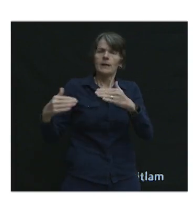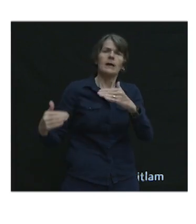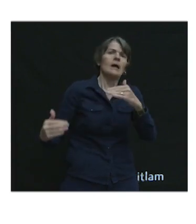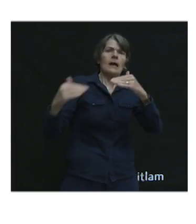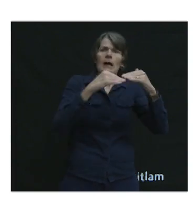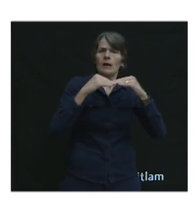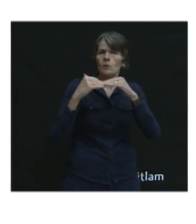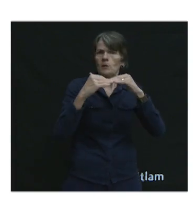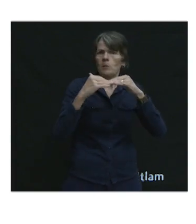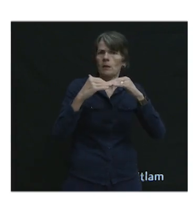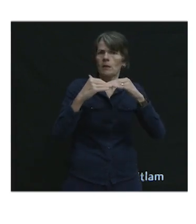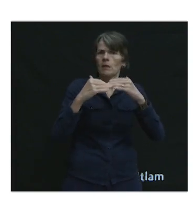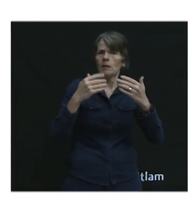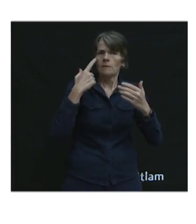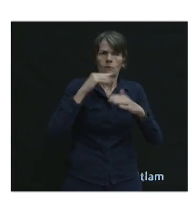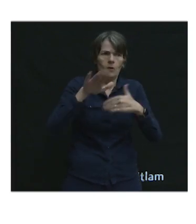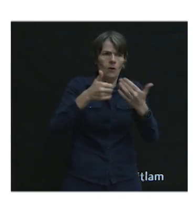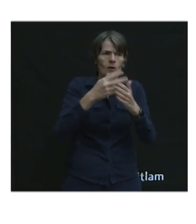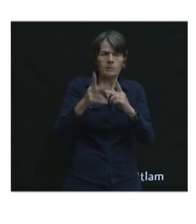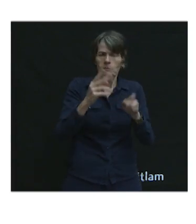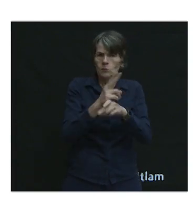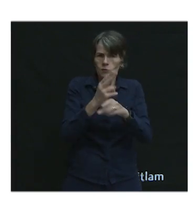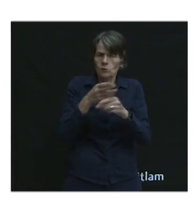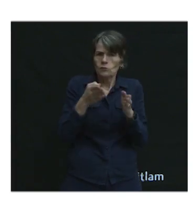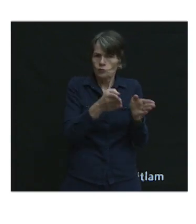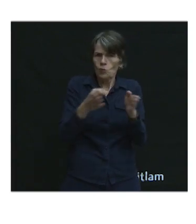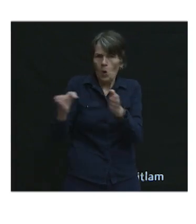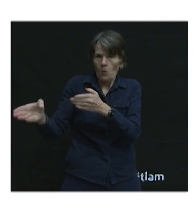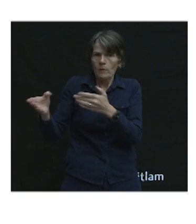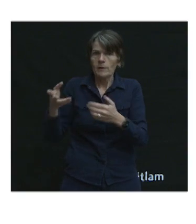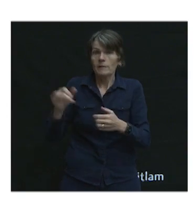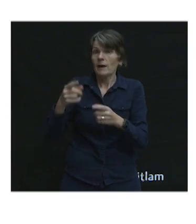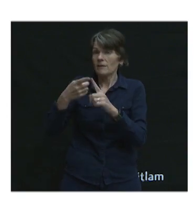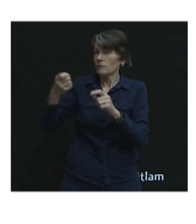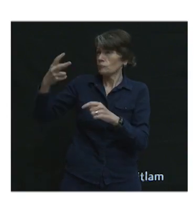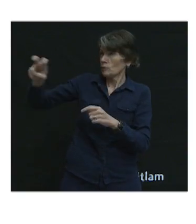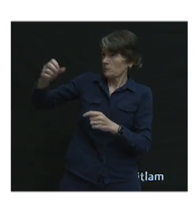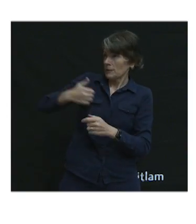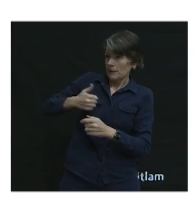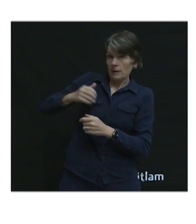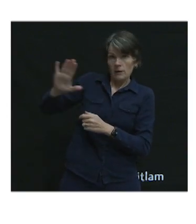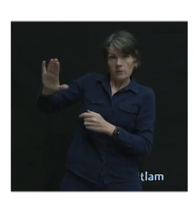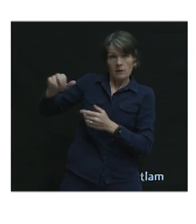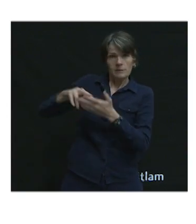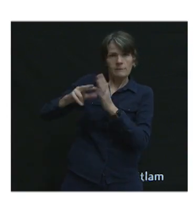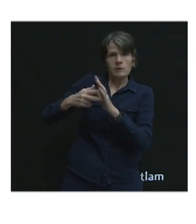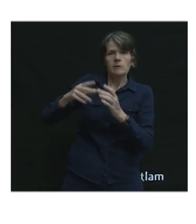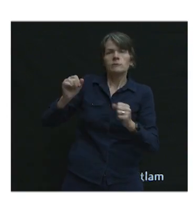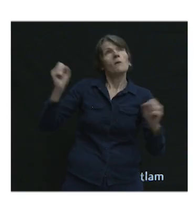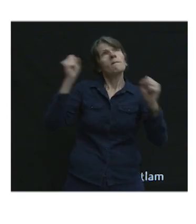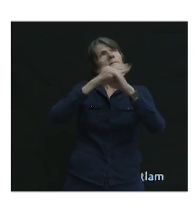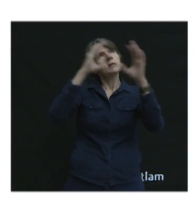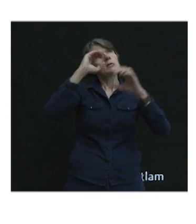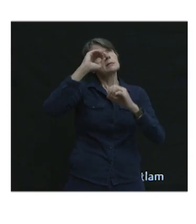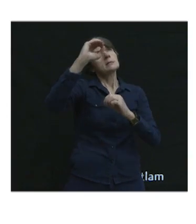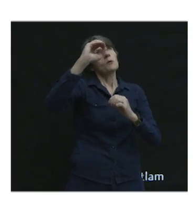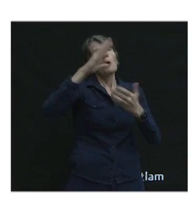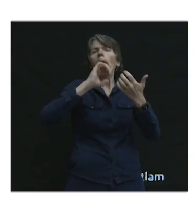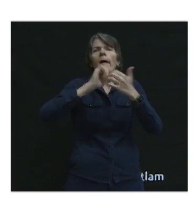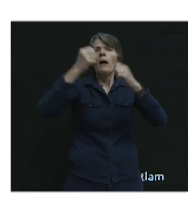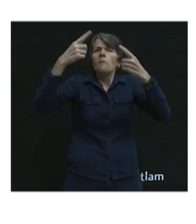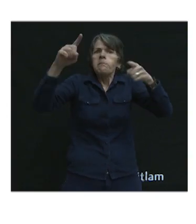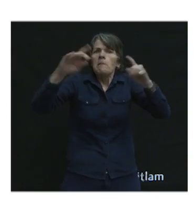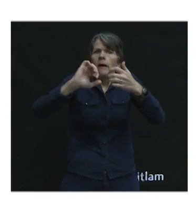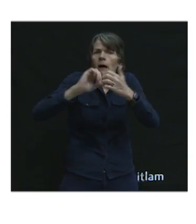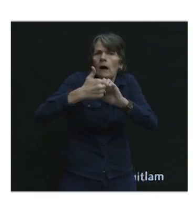And this is coming from the Transportation Association of Canada, their definitions. So how do we achieve that goal of Vision Zero? We do